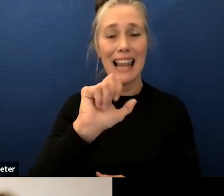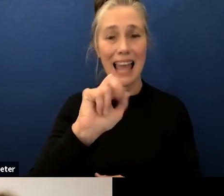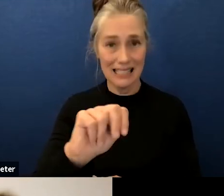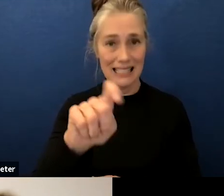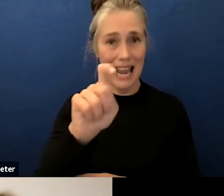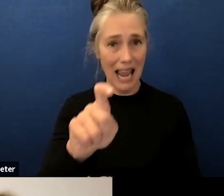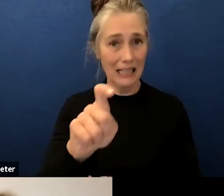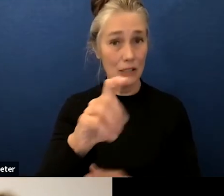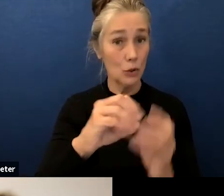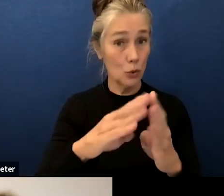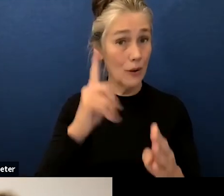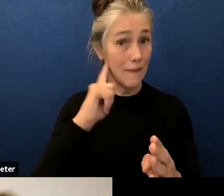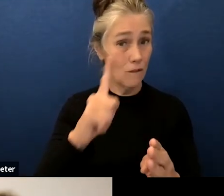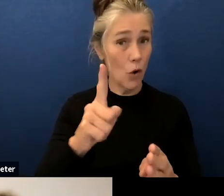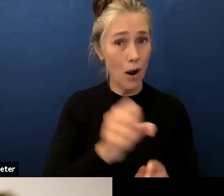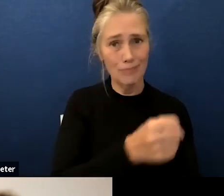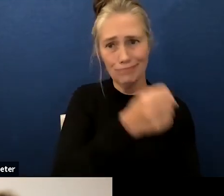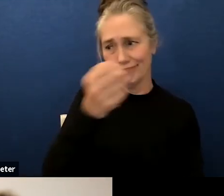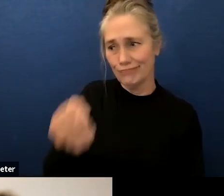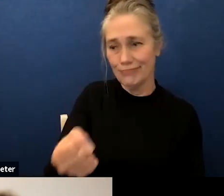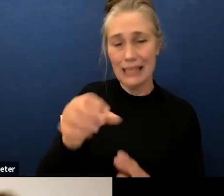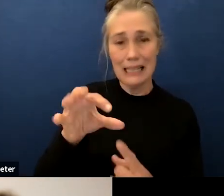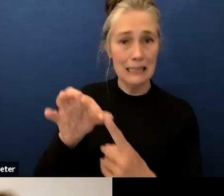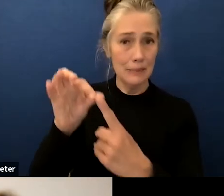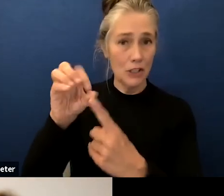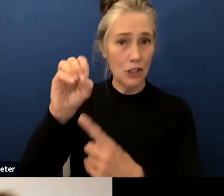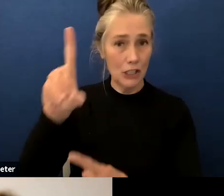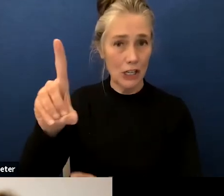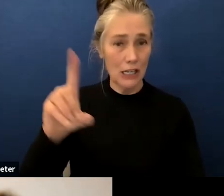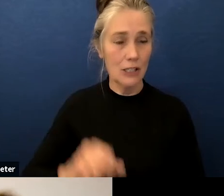next slide please